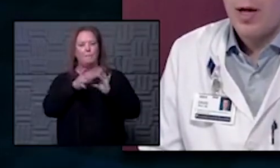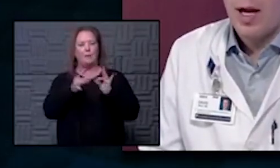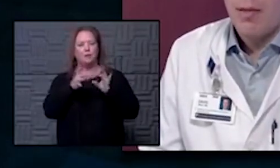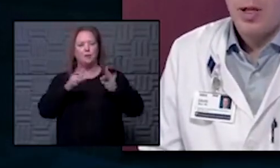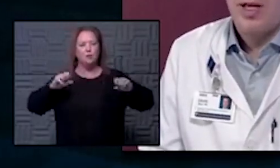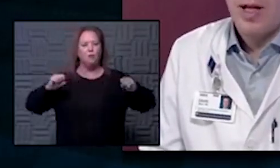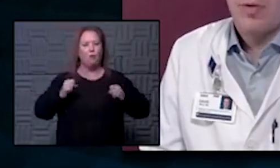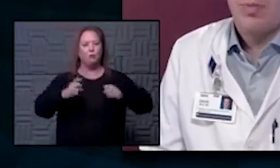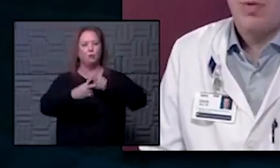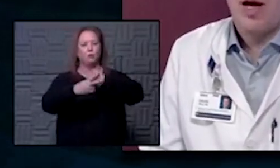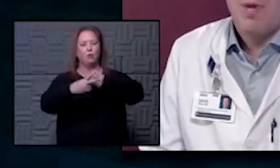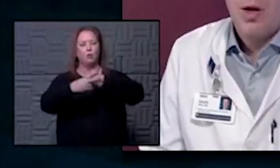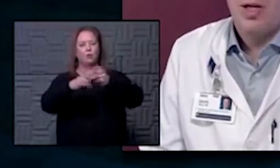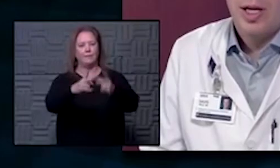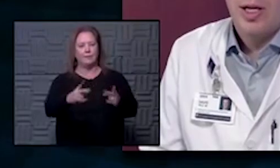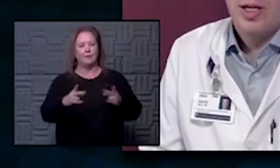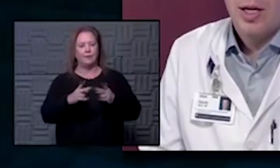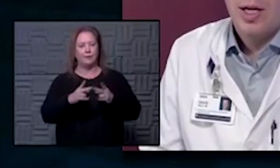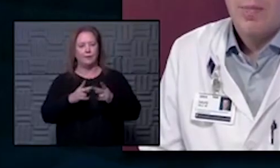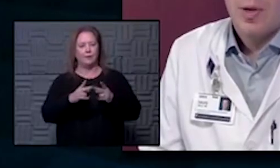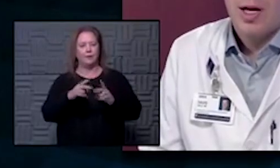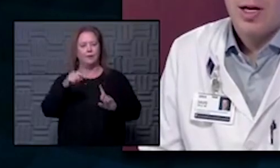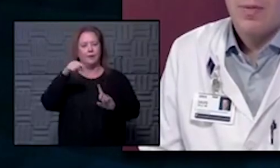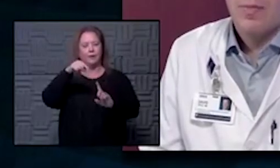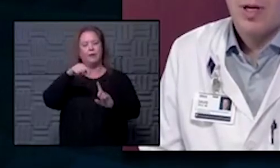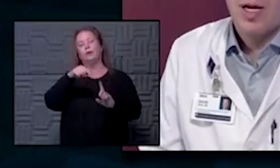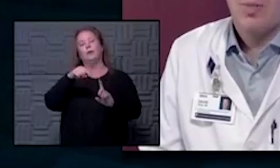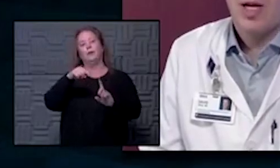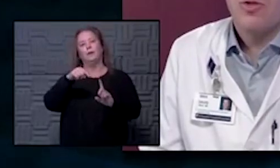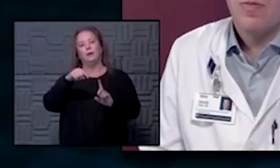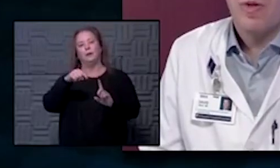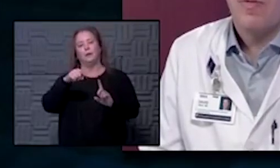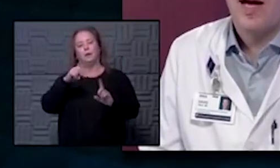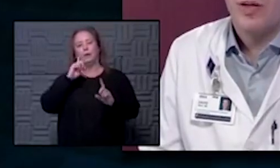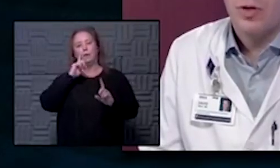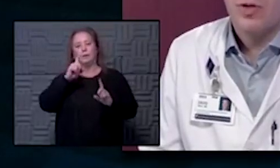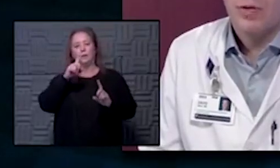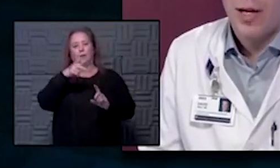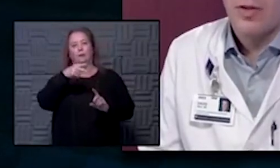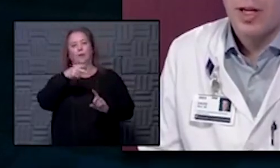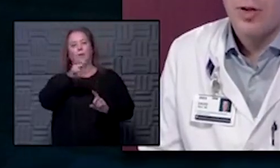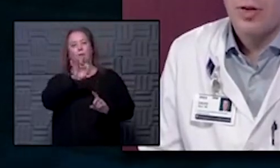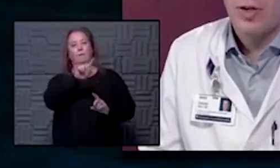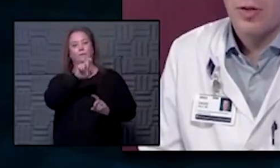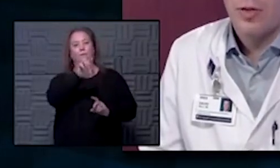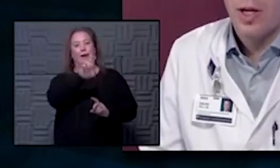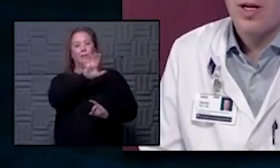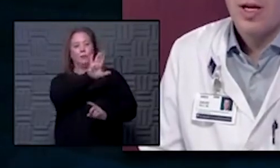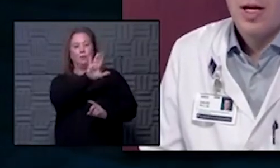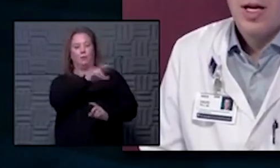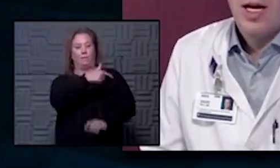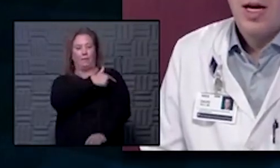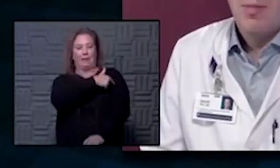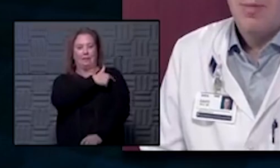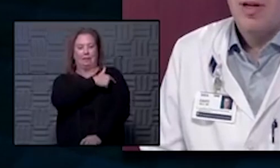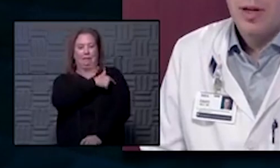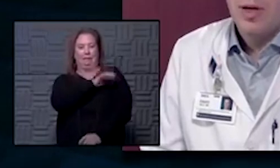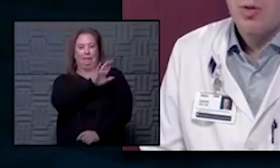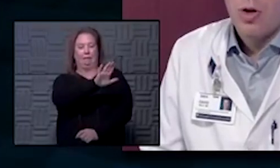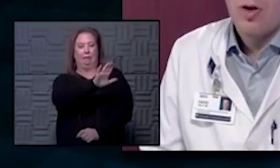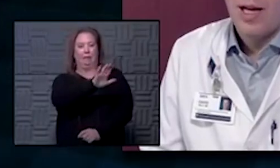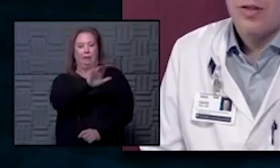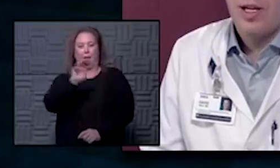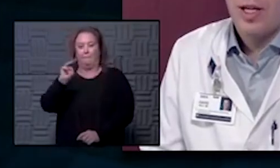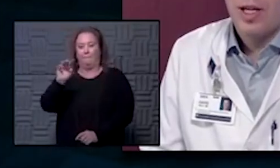and i believe that's primarily um a complication of the Pfizer vaccine logistics that maybe